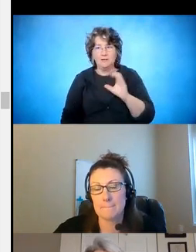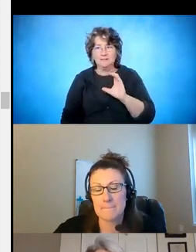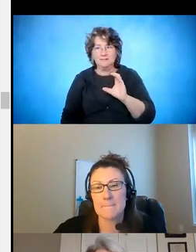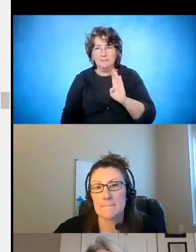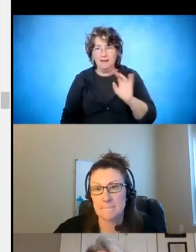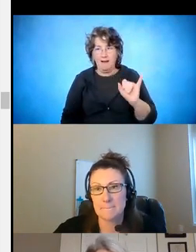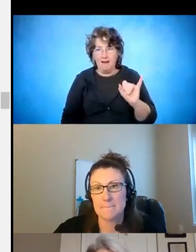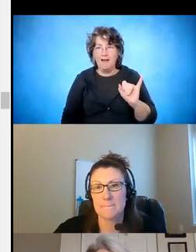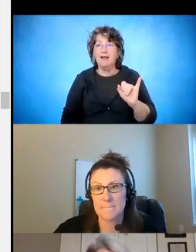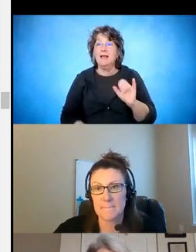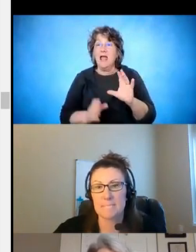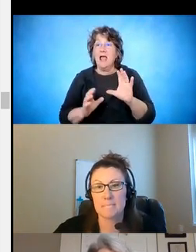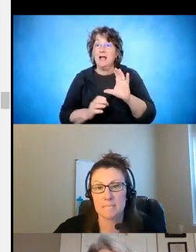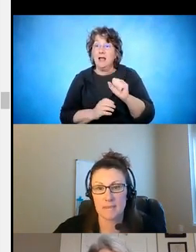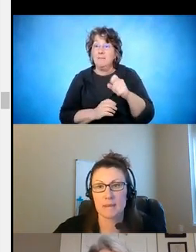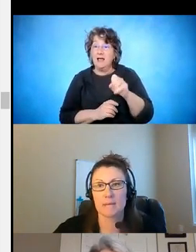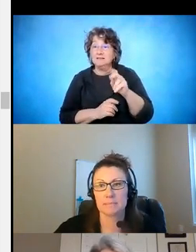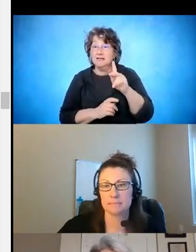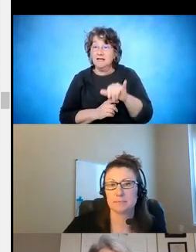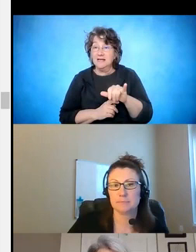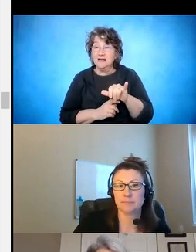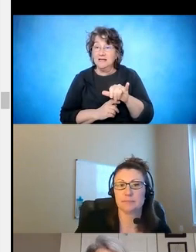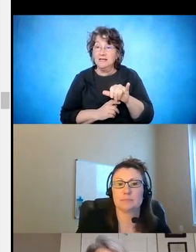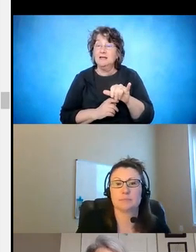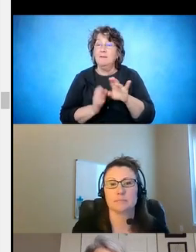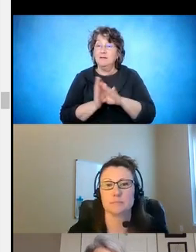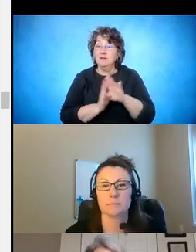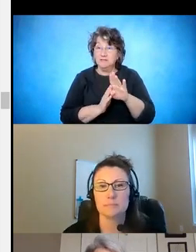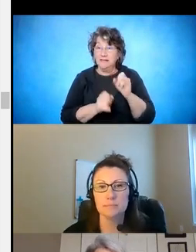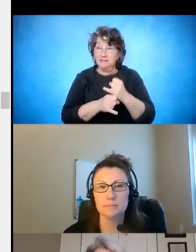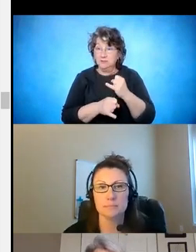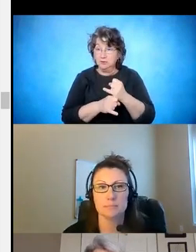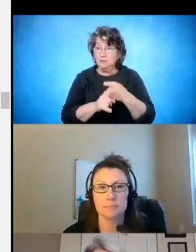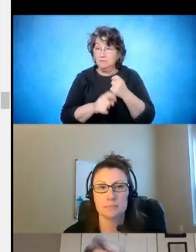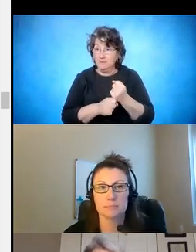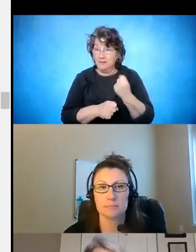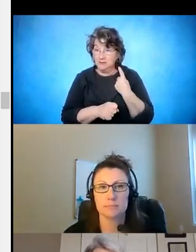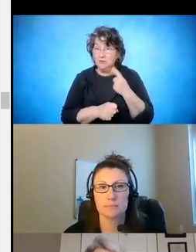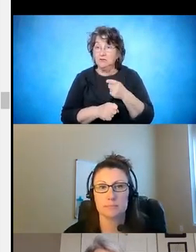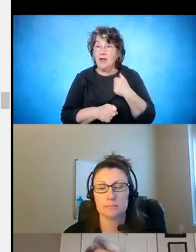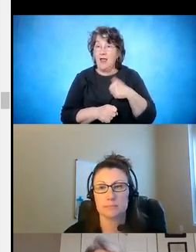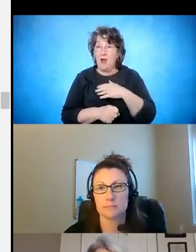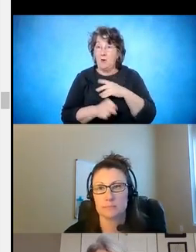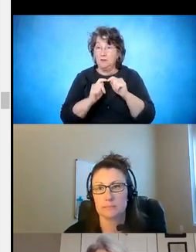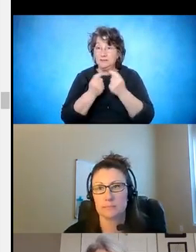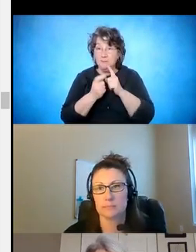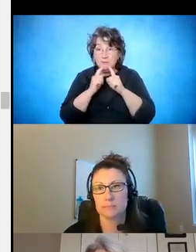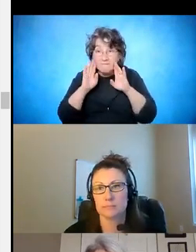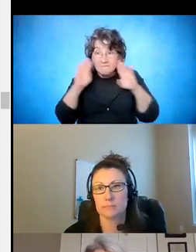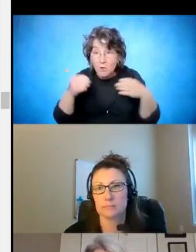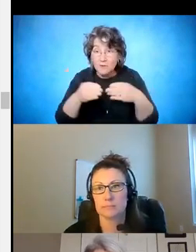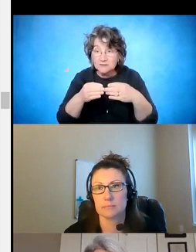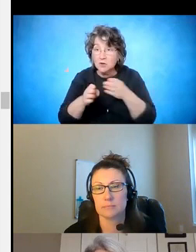Capacity Building Institute through NTACT last year, our team was really focused on career technical